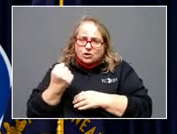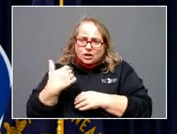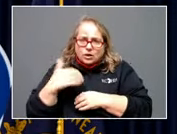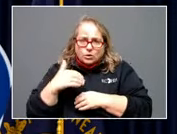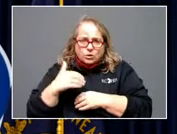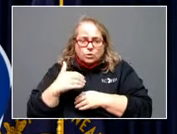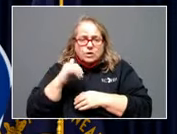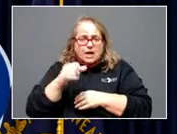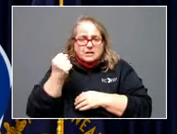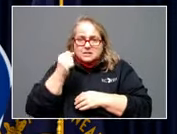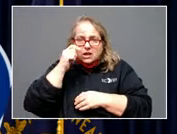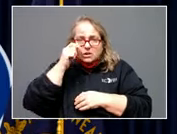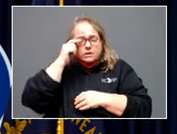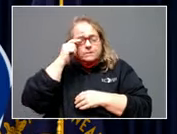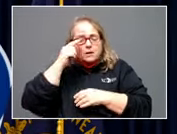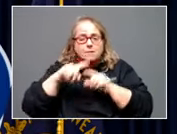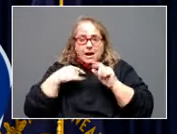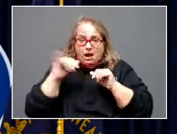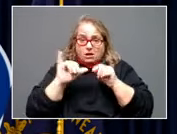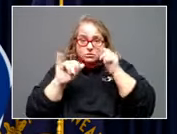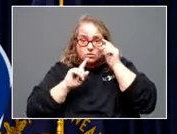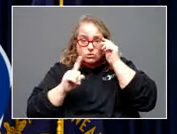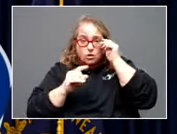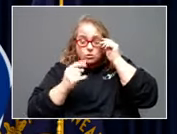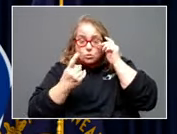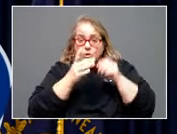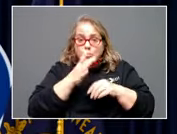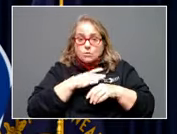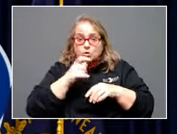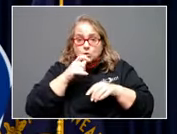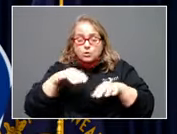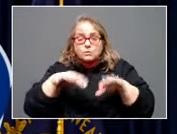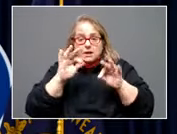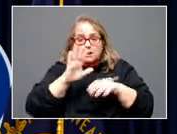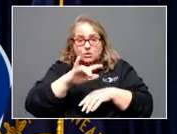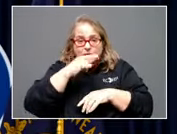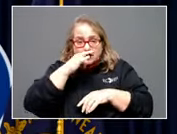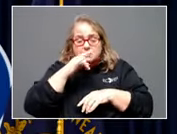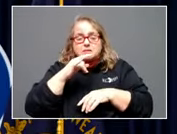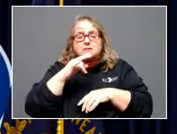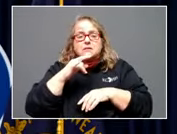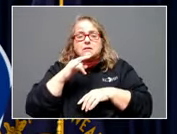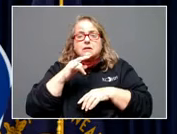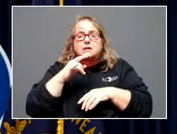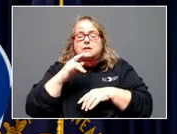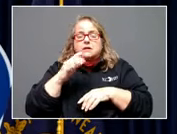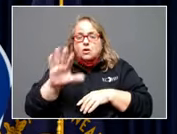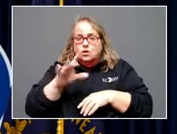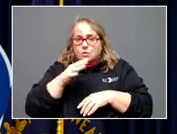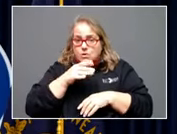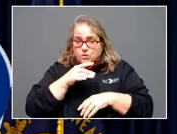certainly had. But I also talked to a woman who was picking up her kids that had lost her mom and her dad's in